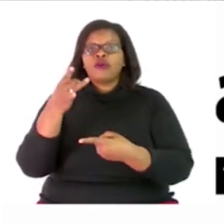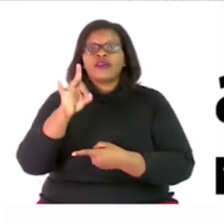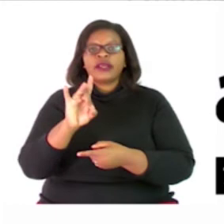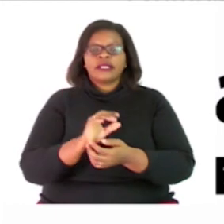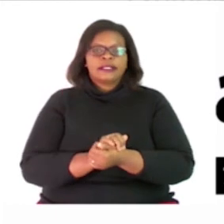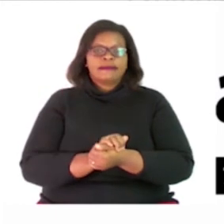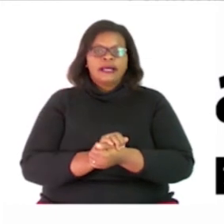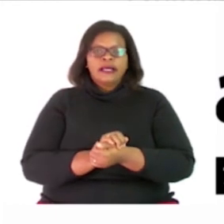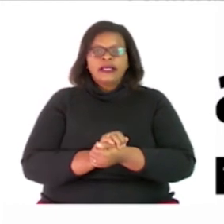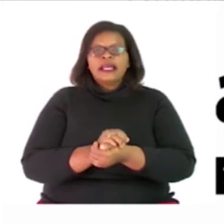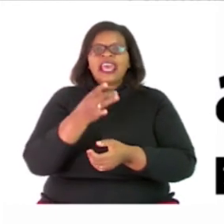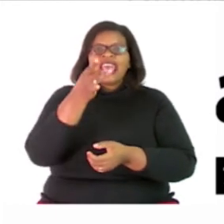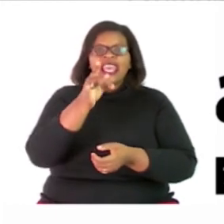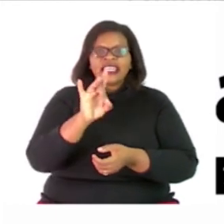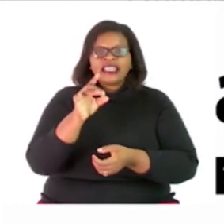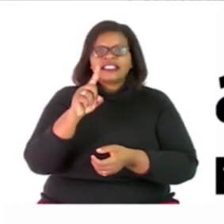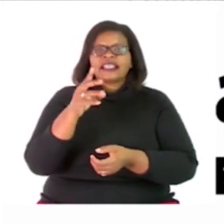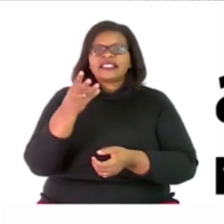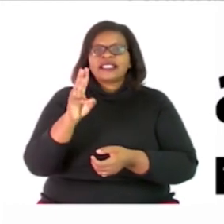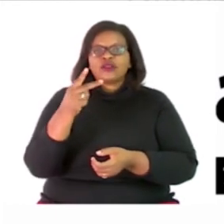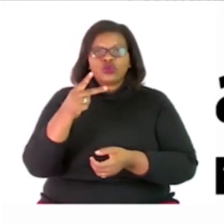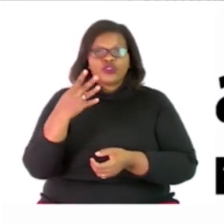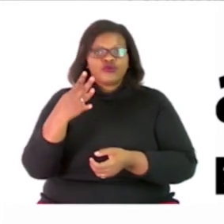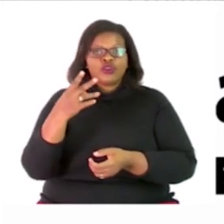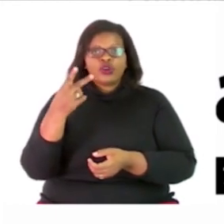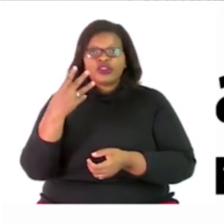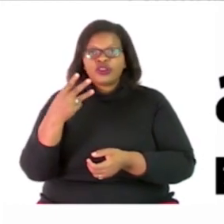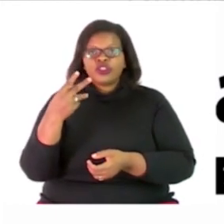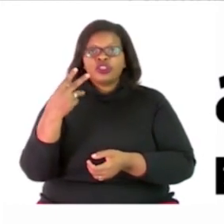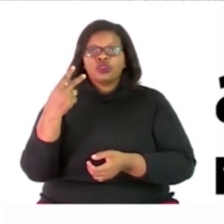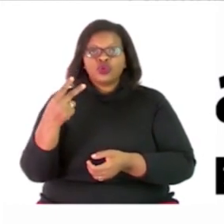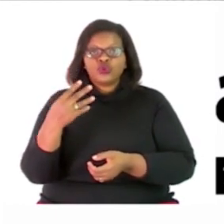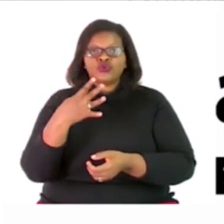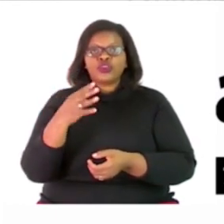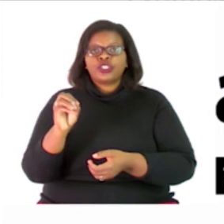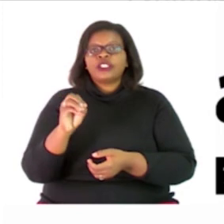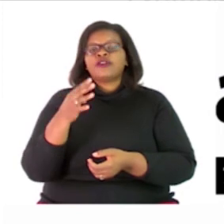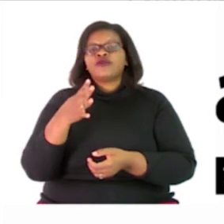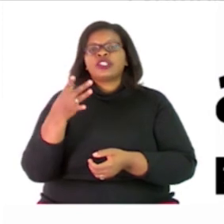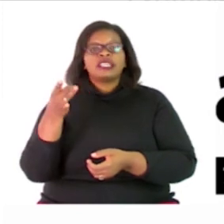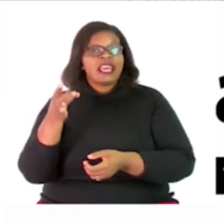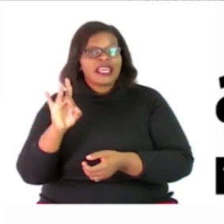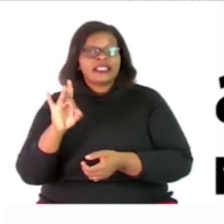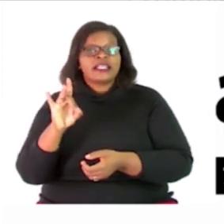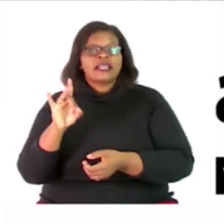8, 16, 24, 32, 40, 48,